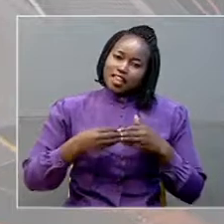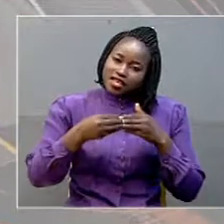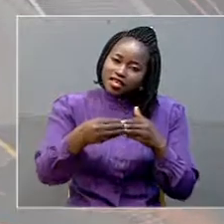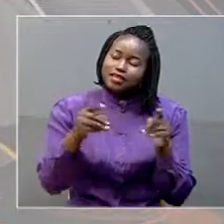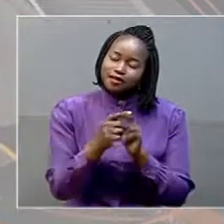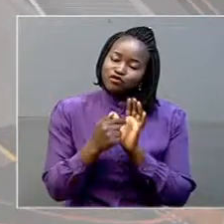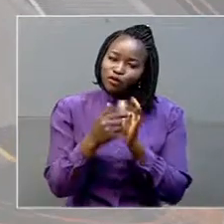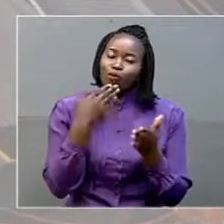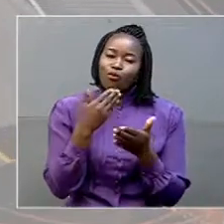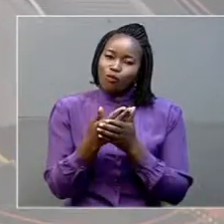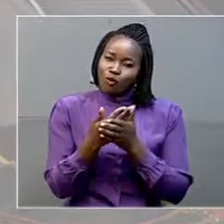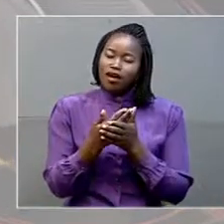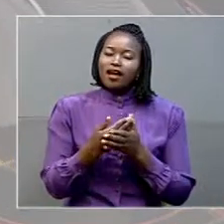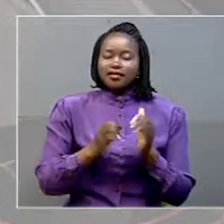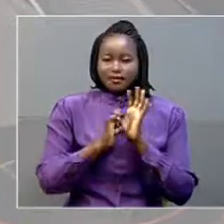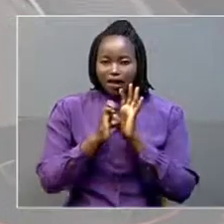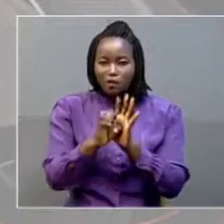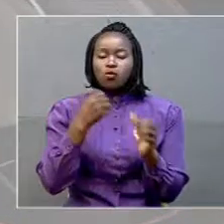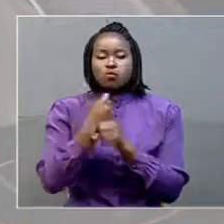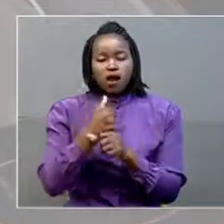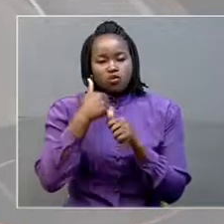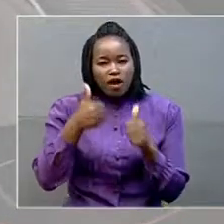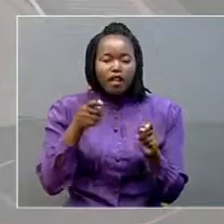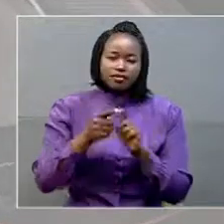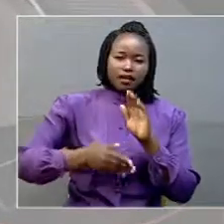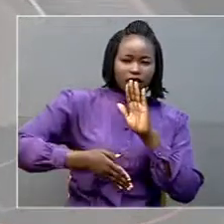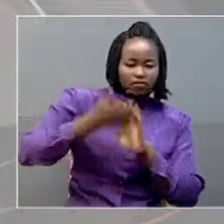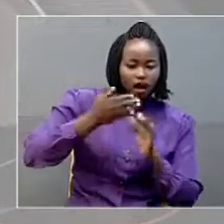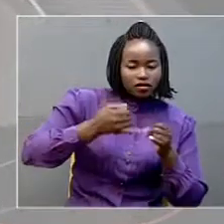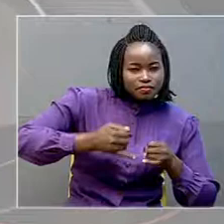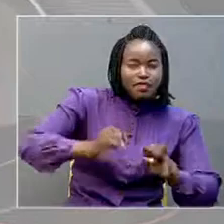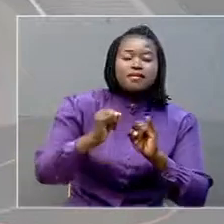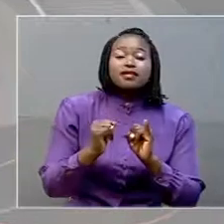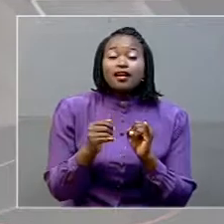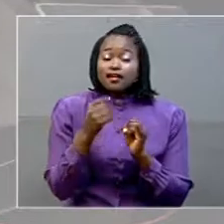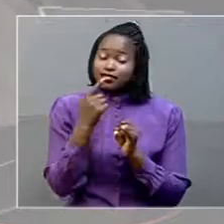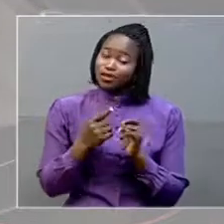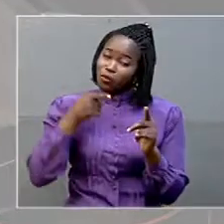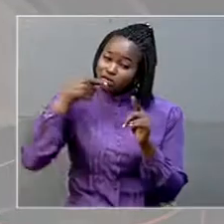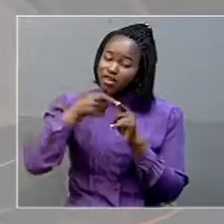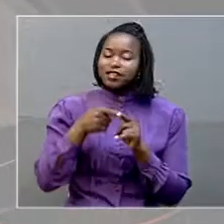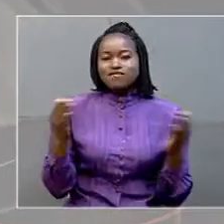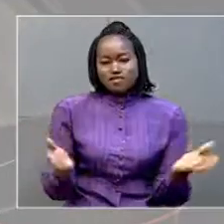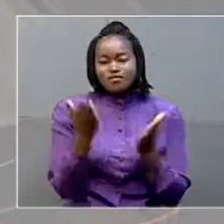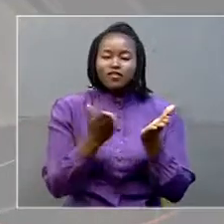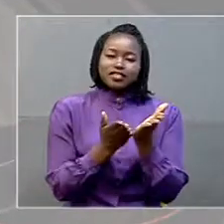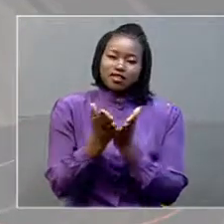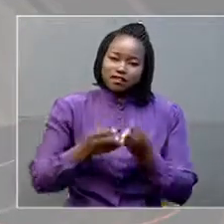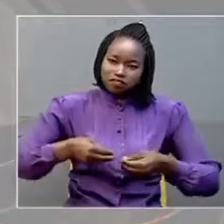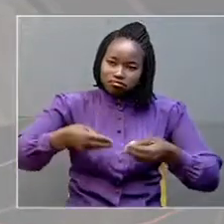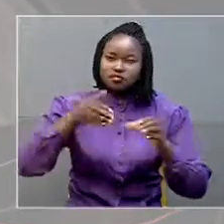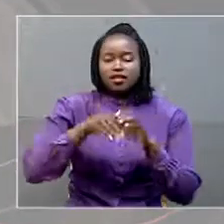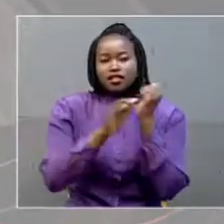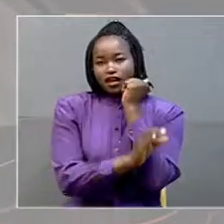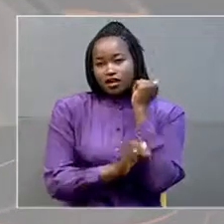of enhancing efficiency, performance, and speed of implementation. He said this will improve service delivery in the country and also enable the